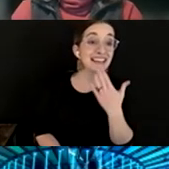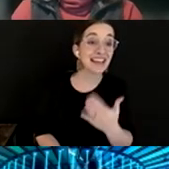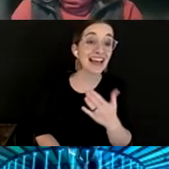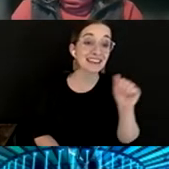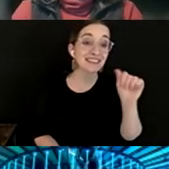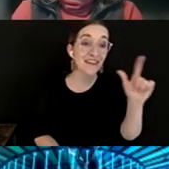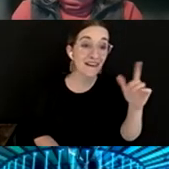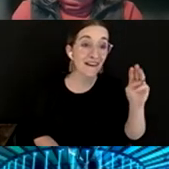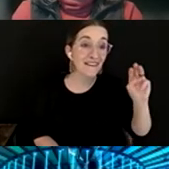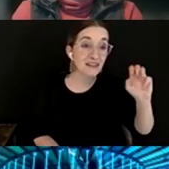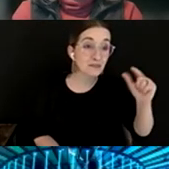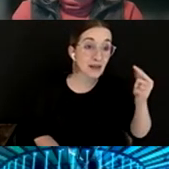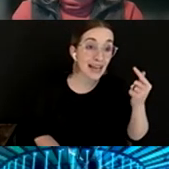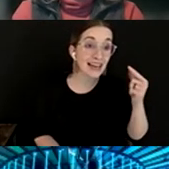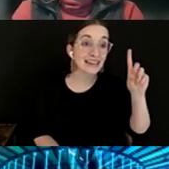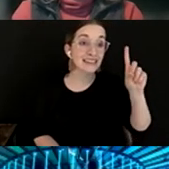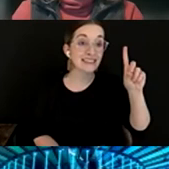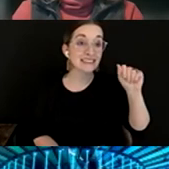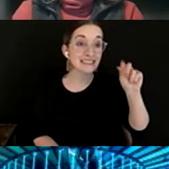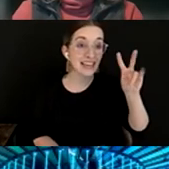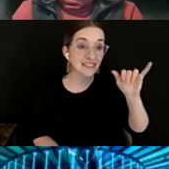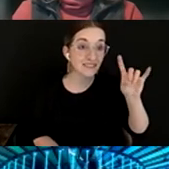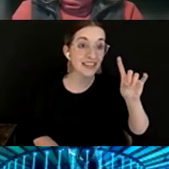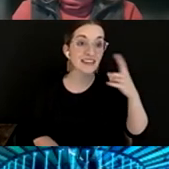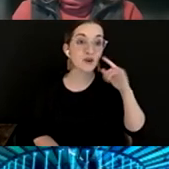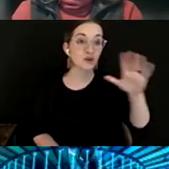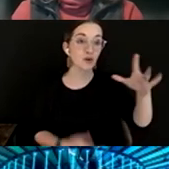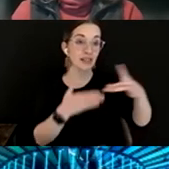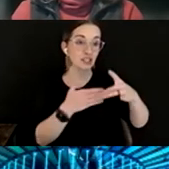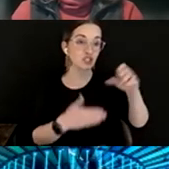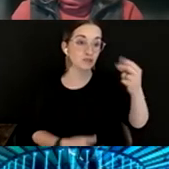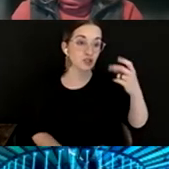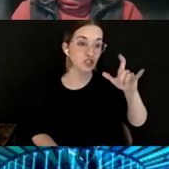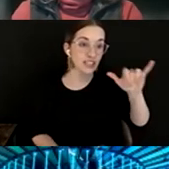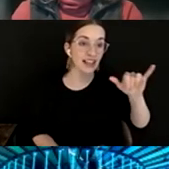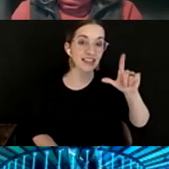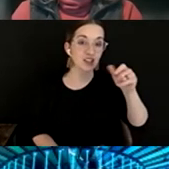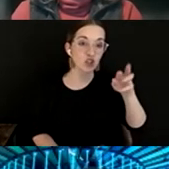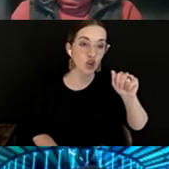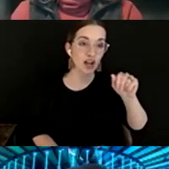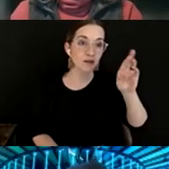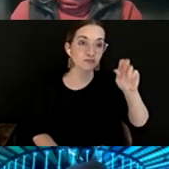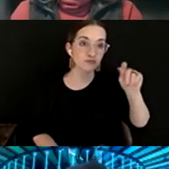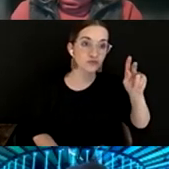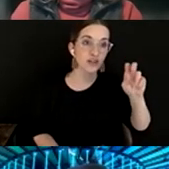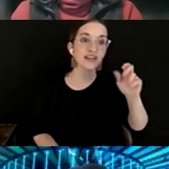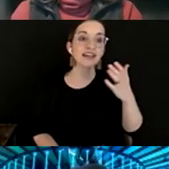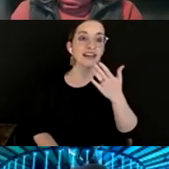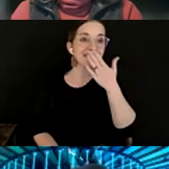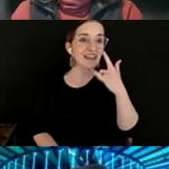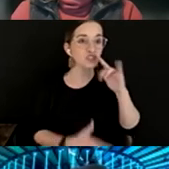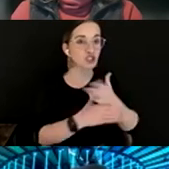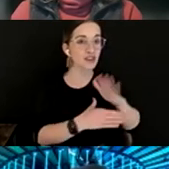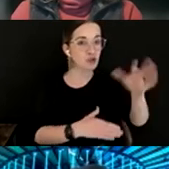and David, for your leadership here and to Shelly, Laura and Brooke. Thank you so much for sharing your expertise